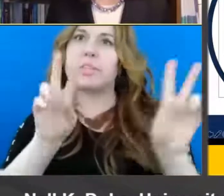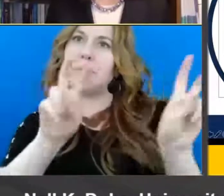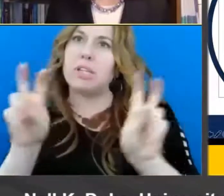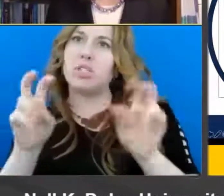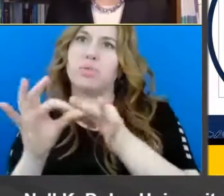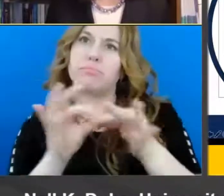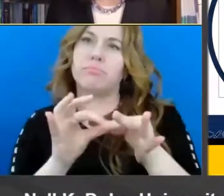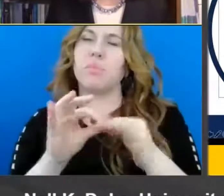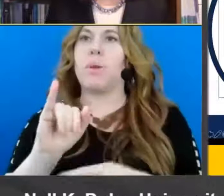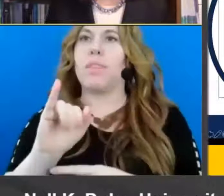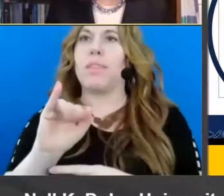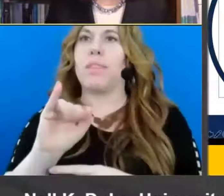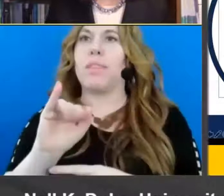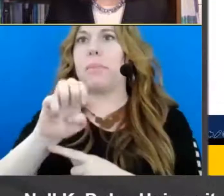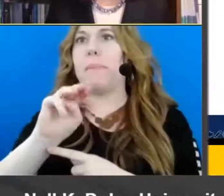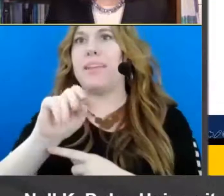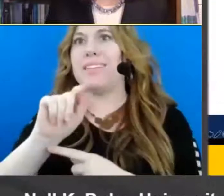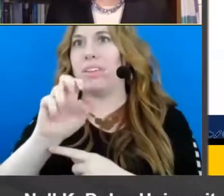implementation science aside.